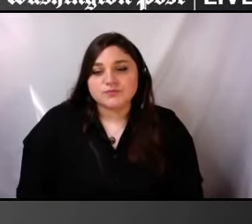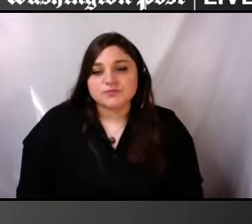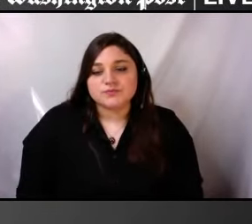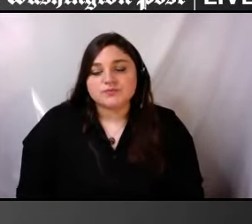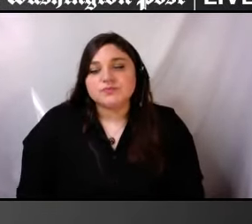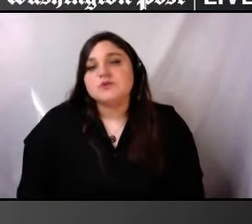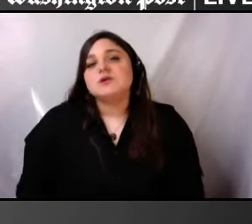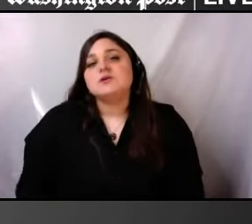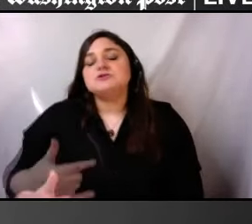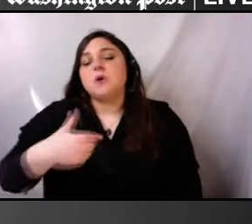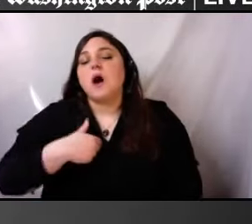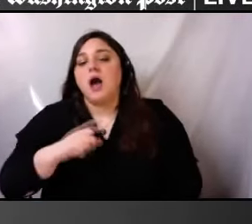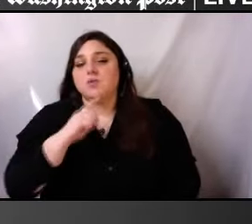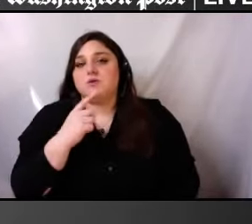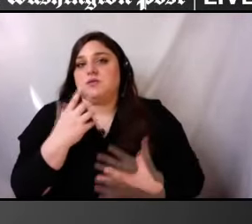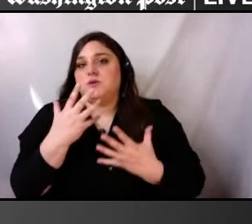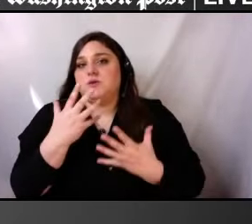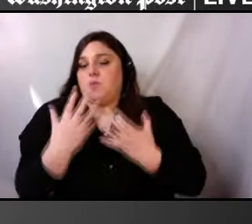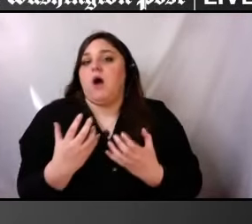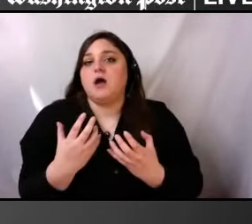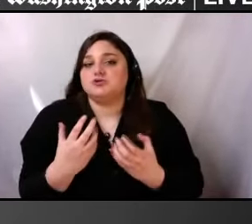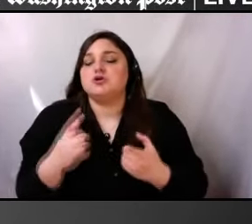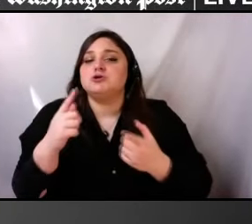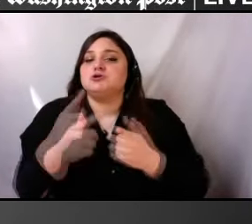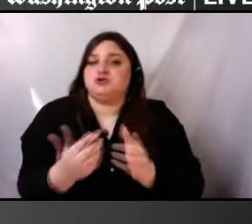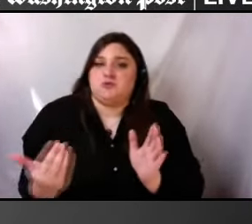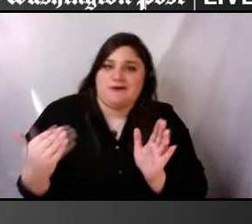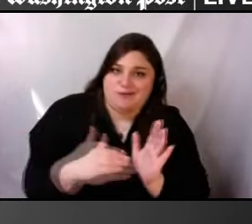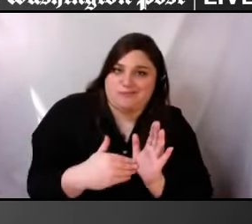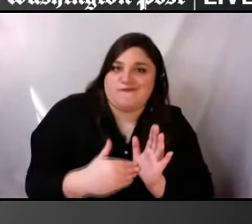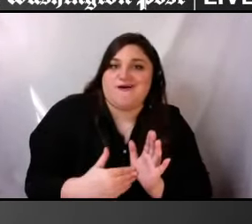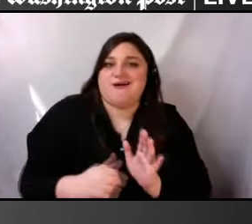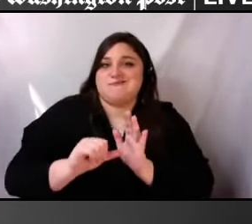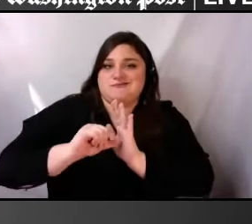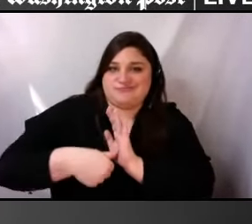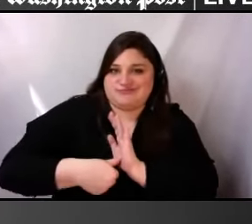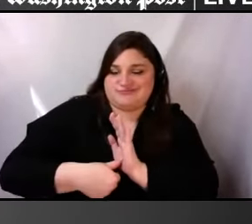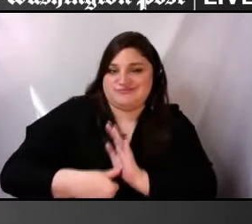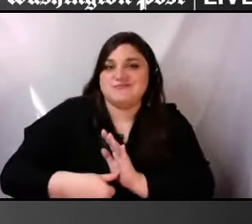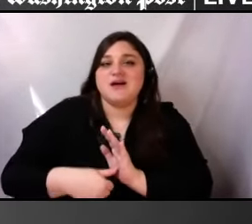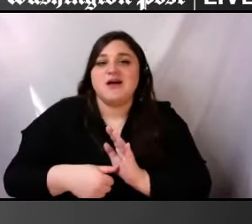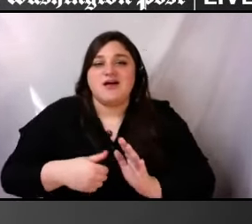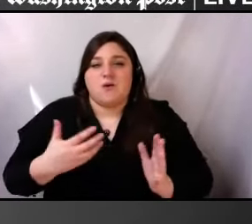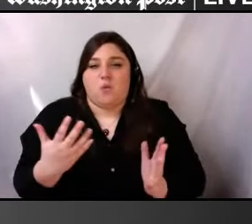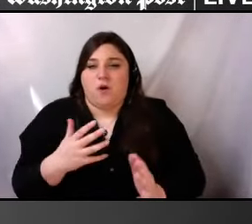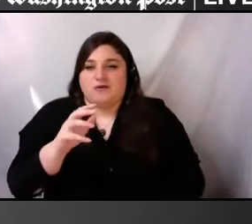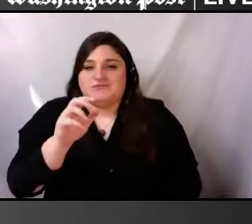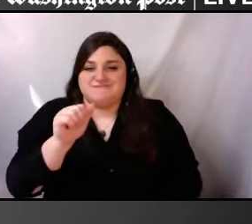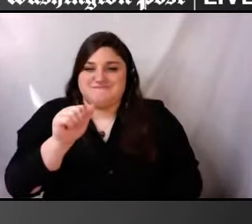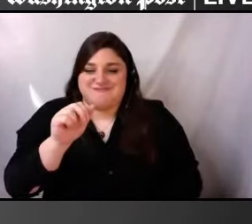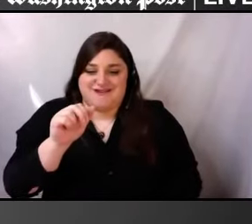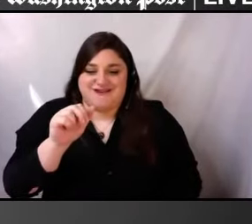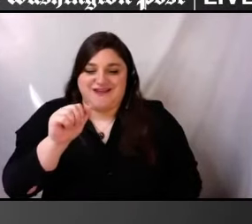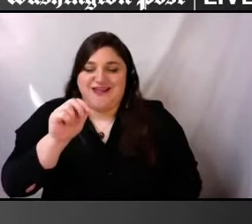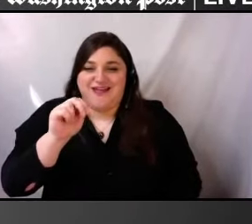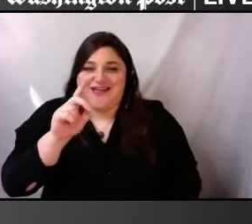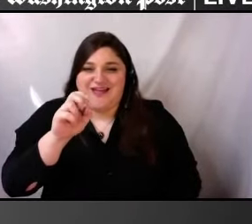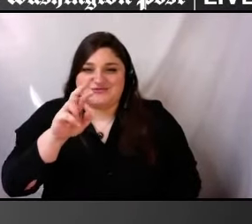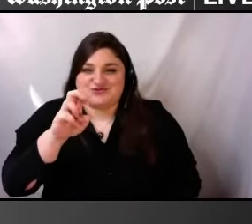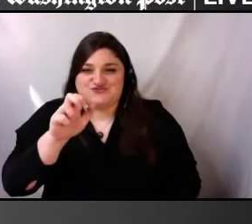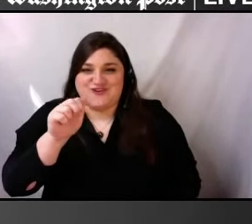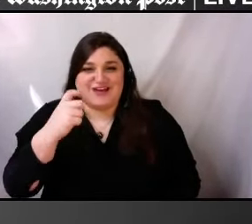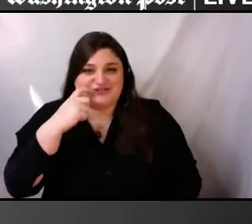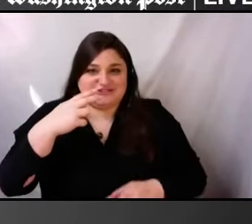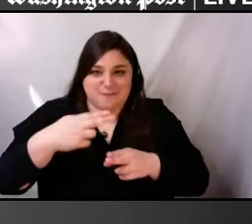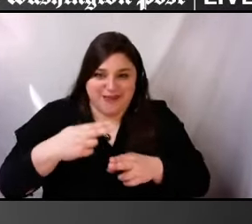around the, the, a lot of bittersweet feelings around the, the, being the so-called first black